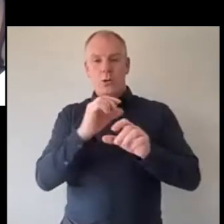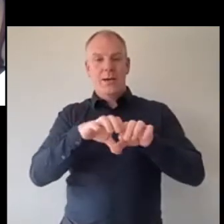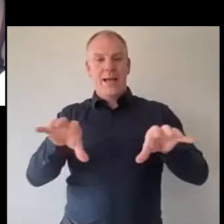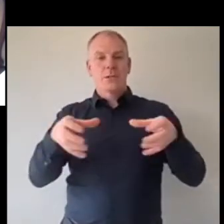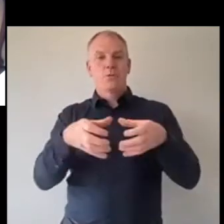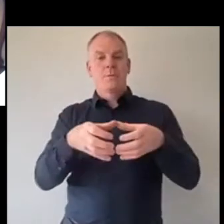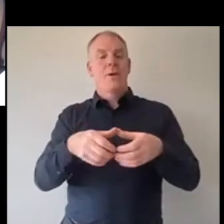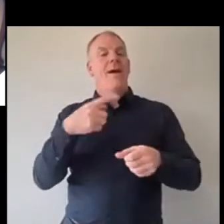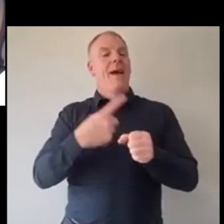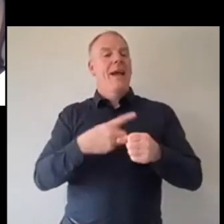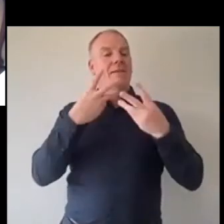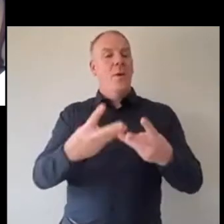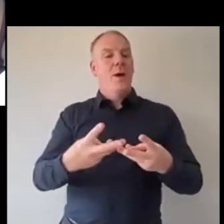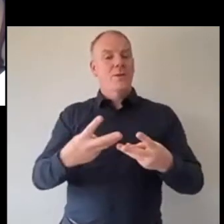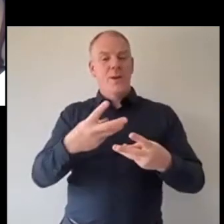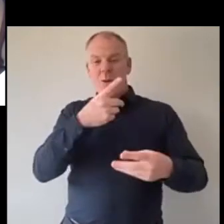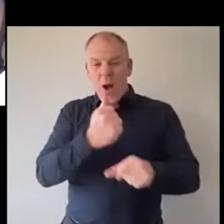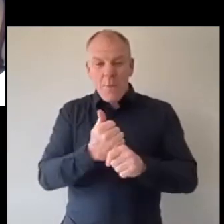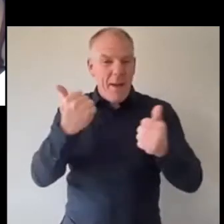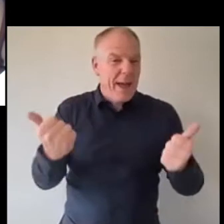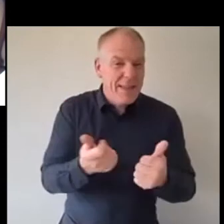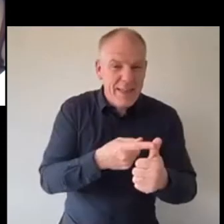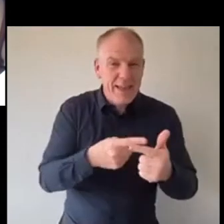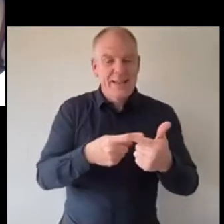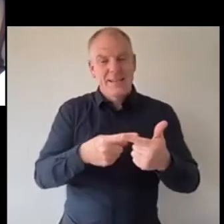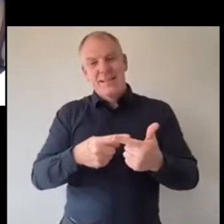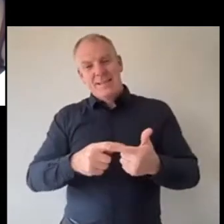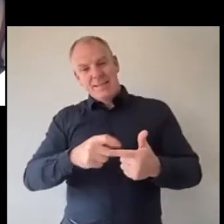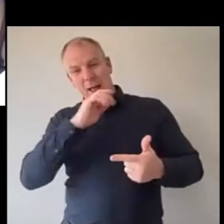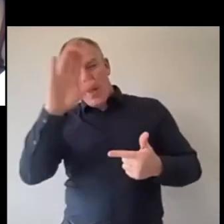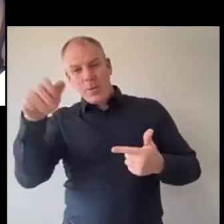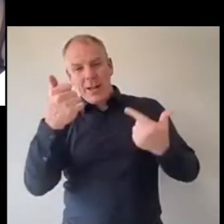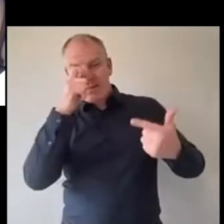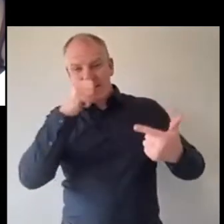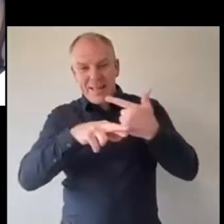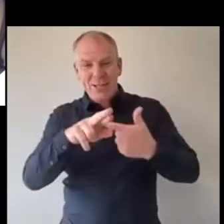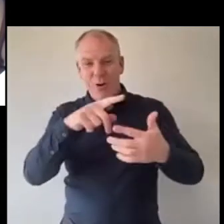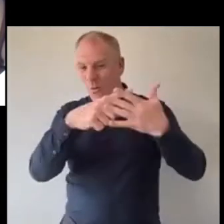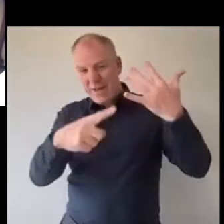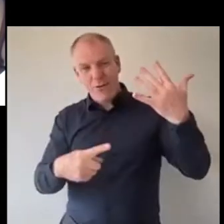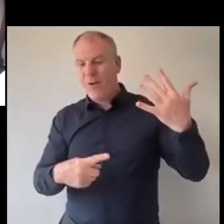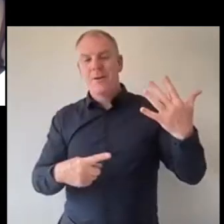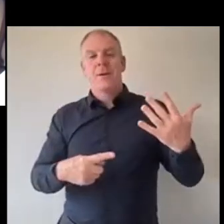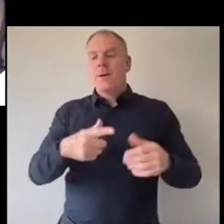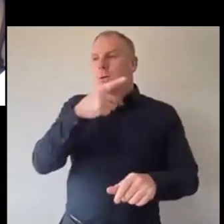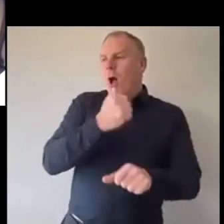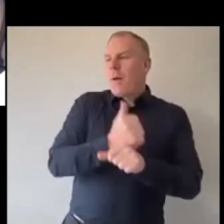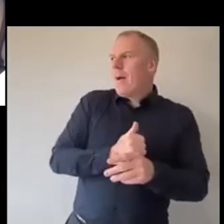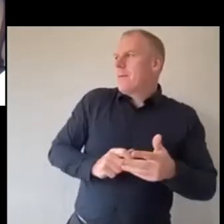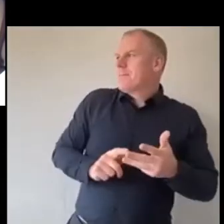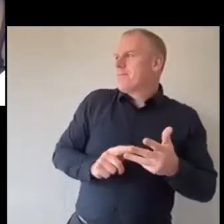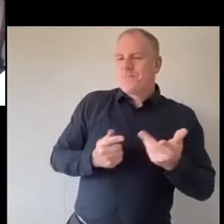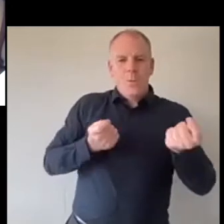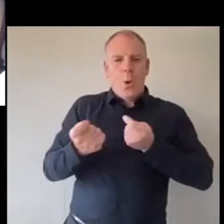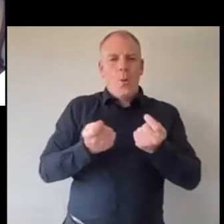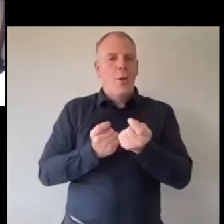if you want to shout about anything if you want to call out anyone in your class or your teachers or if you want to talk about how you've coped